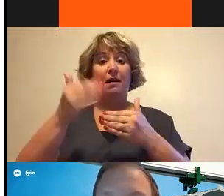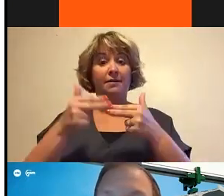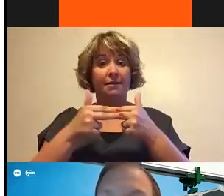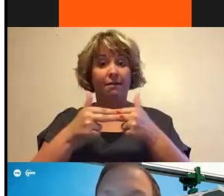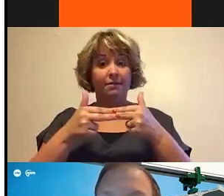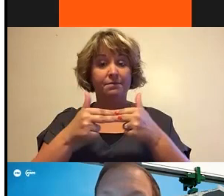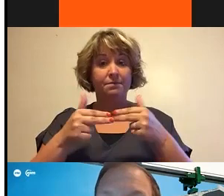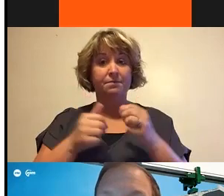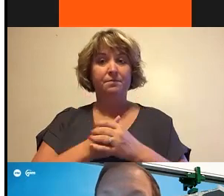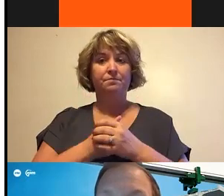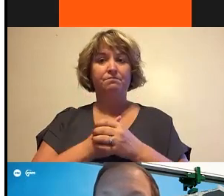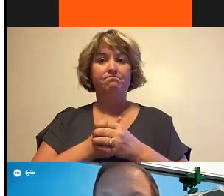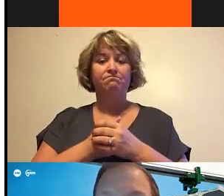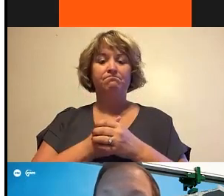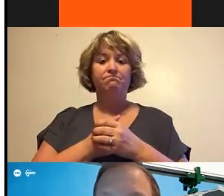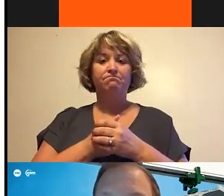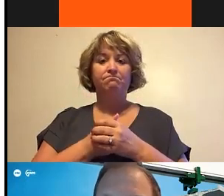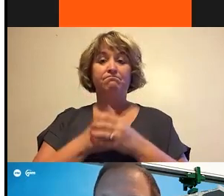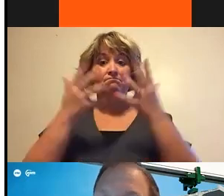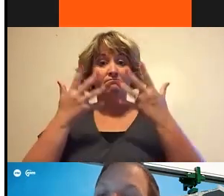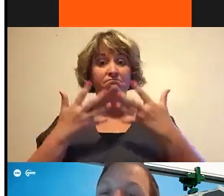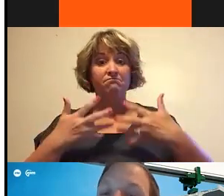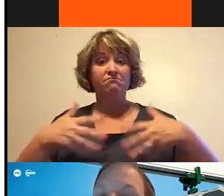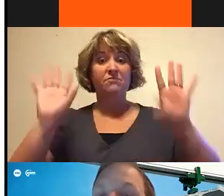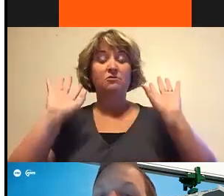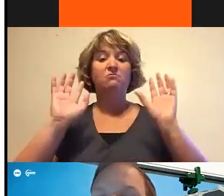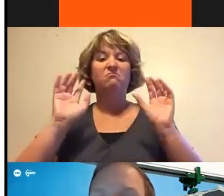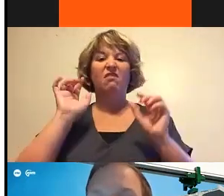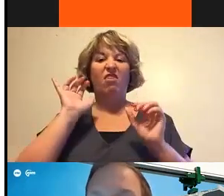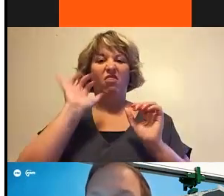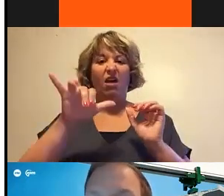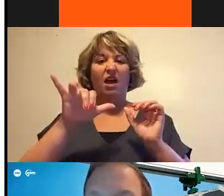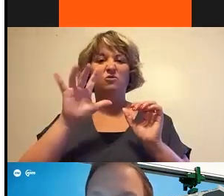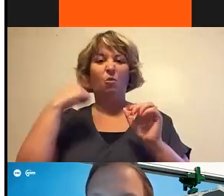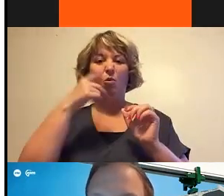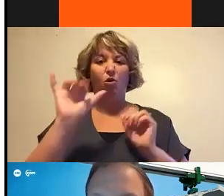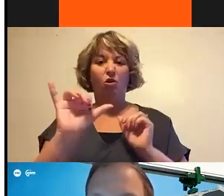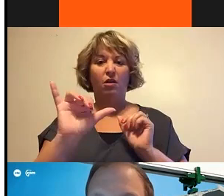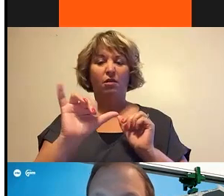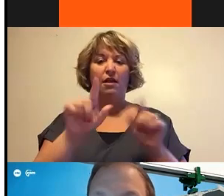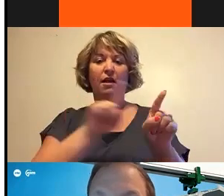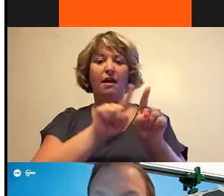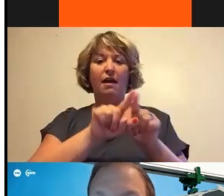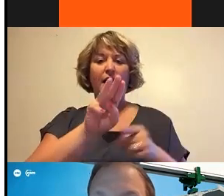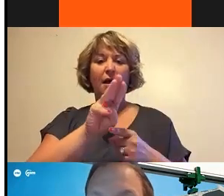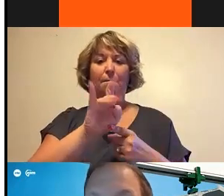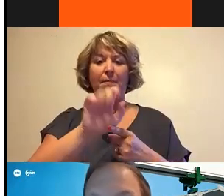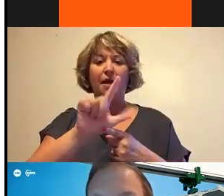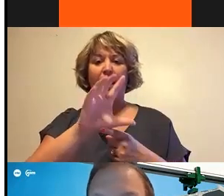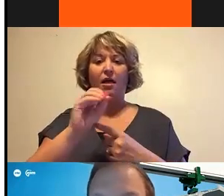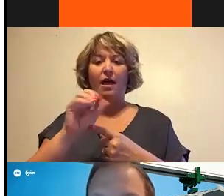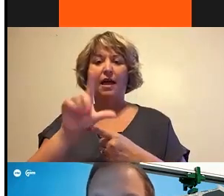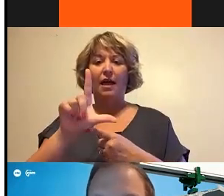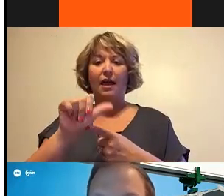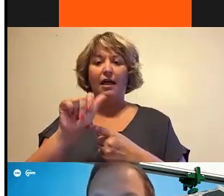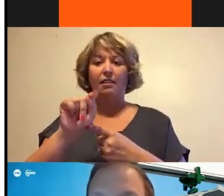Once complete, this is what a typical cross section will look like. So as Mikhail and Latrice have mentioned, stage A would be on the